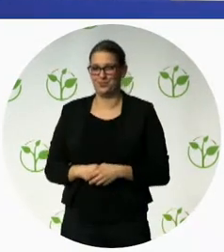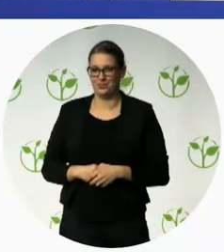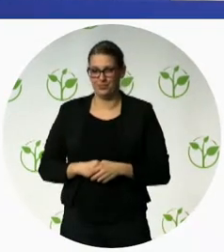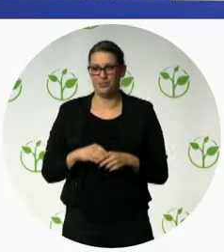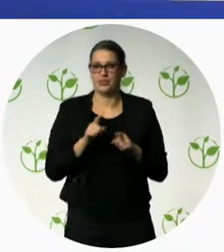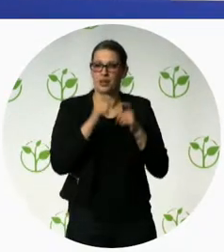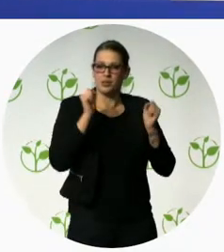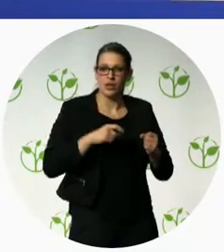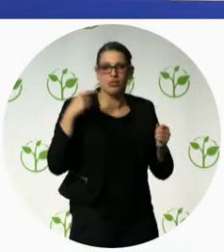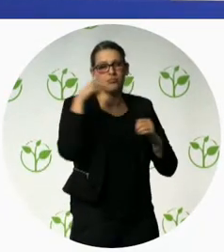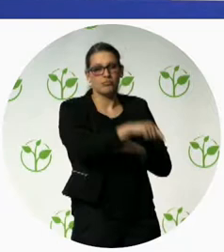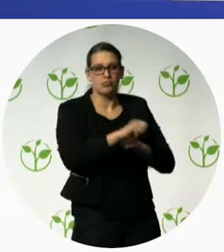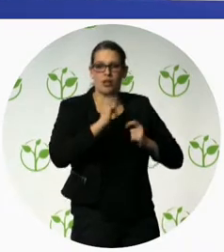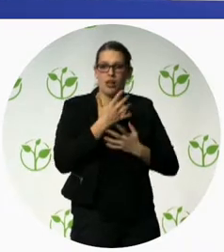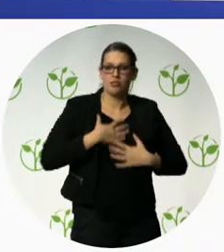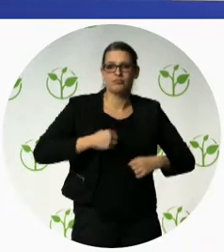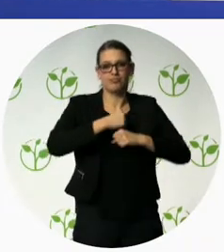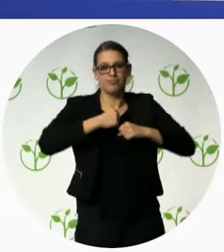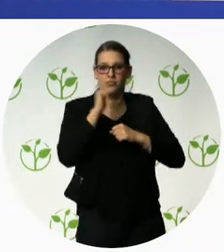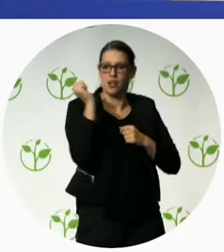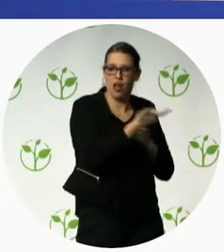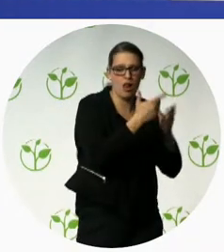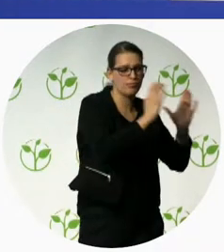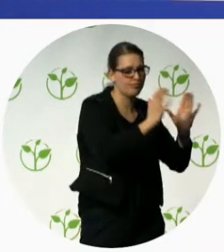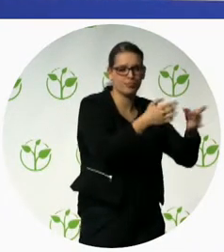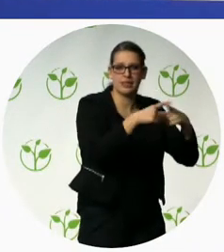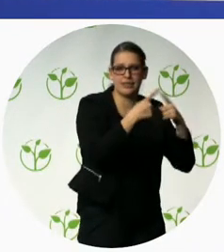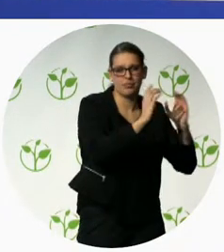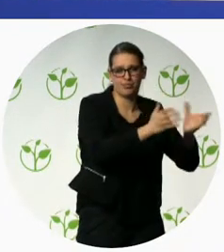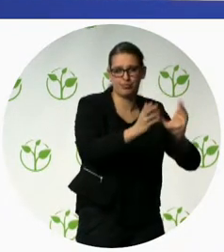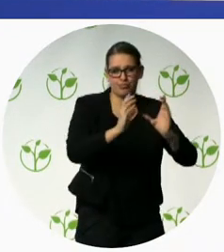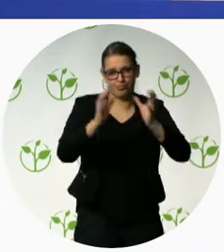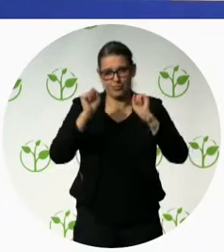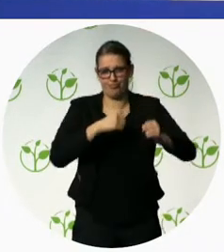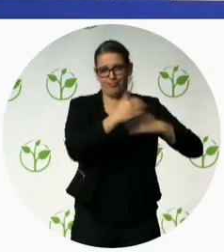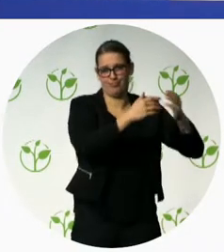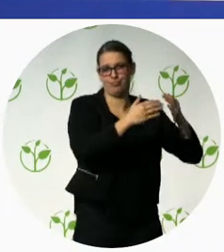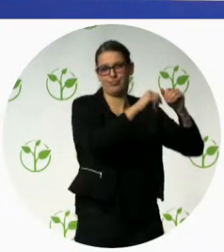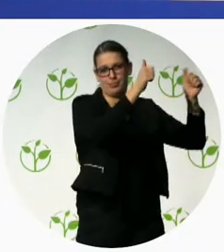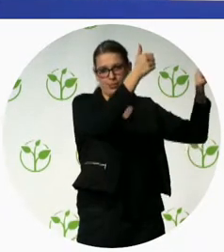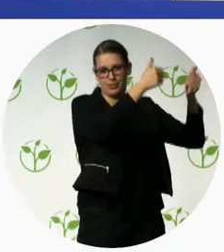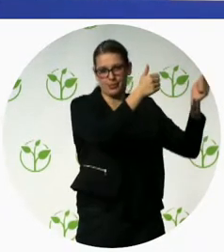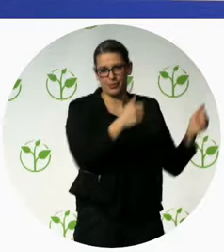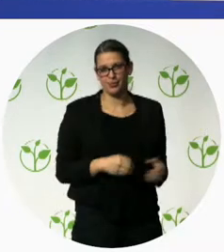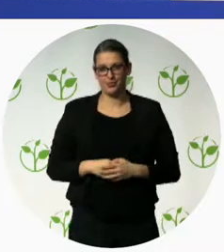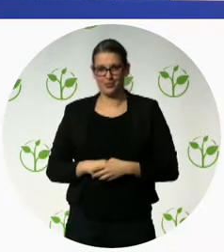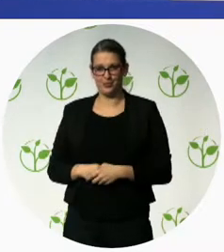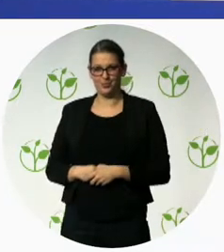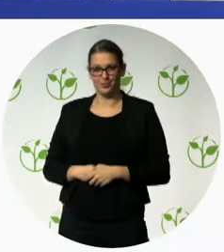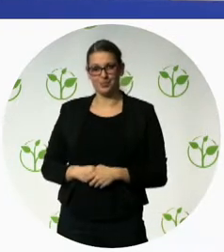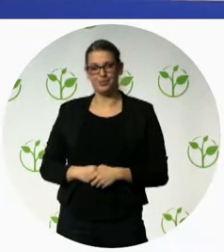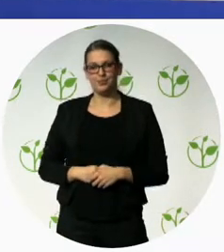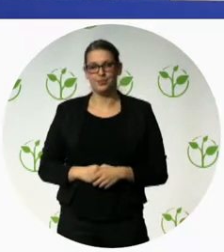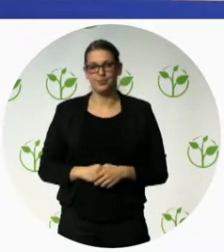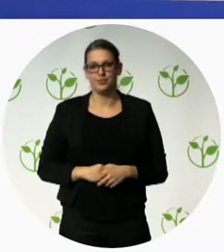professional and the service provider the sustainability will be key it is our ambition to be